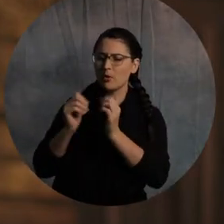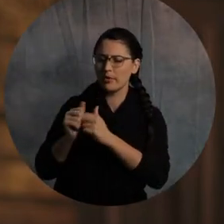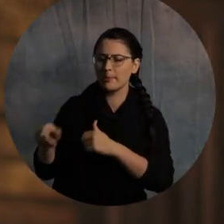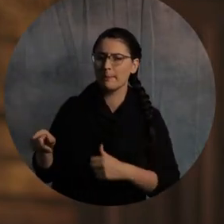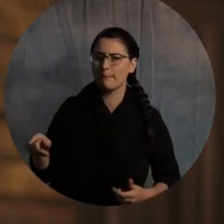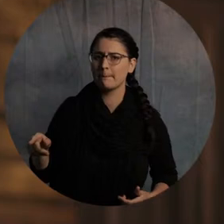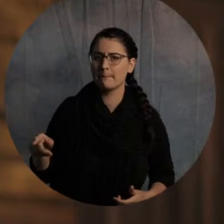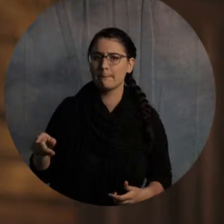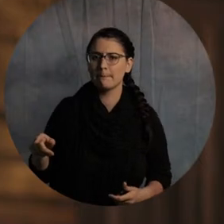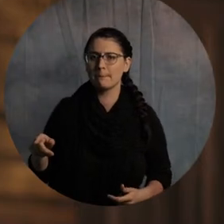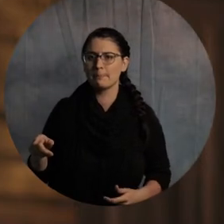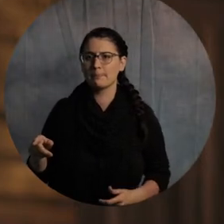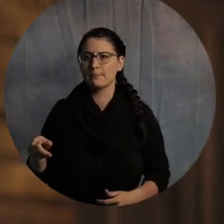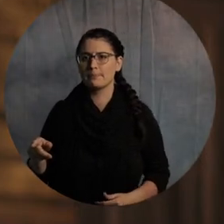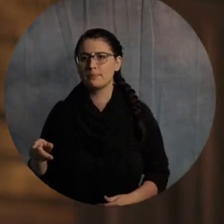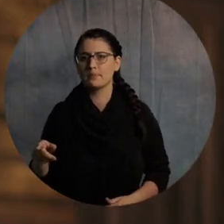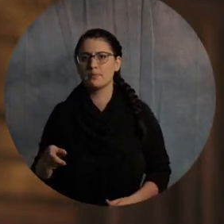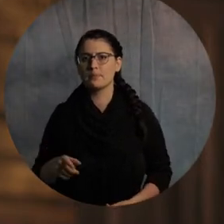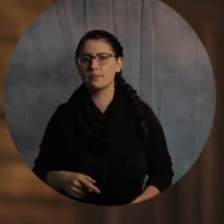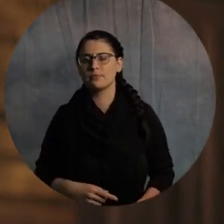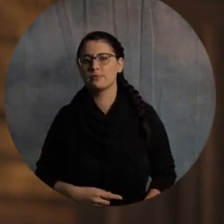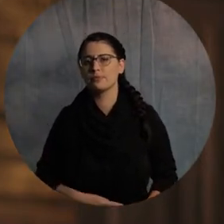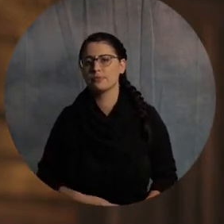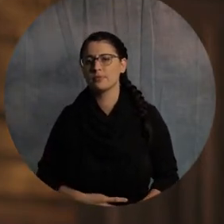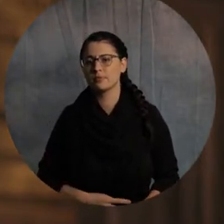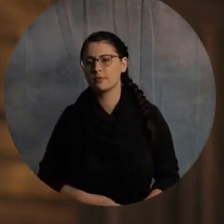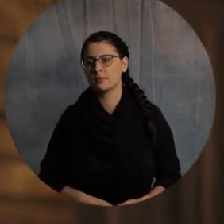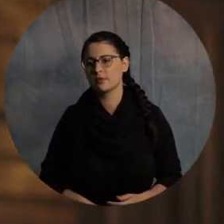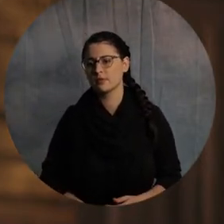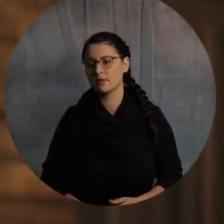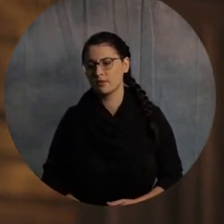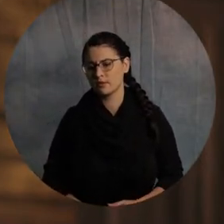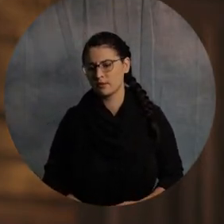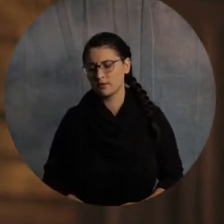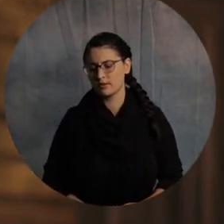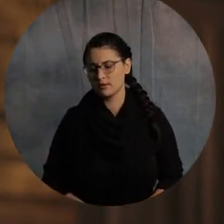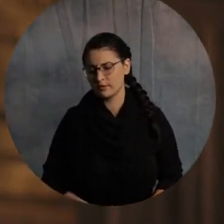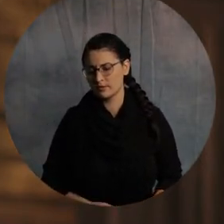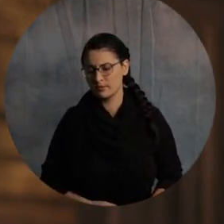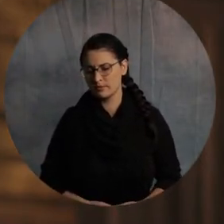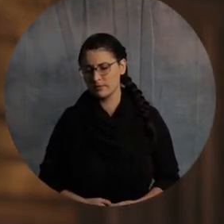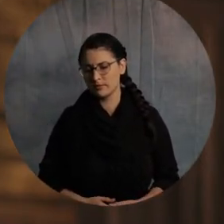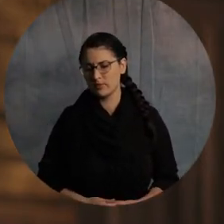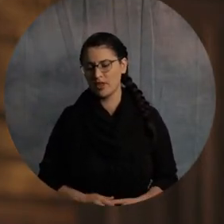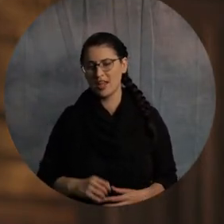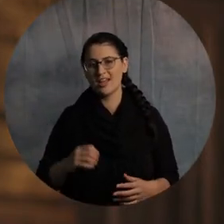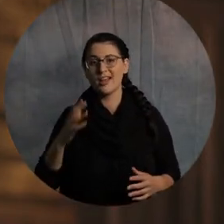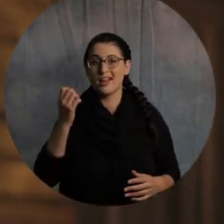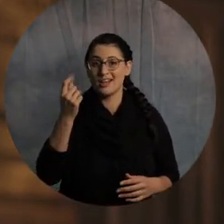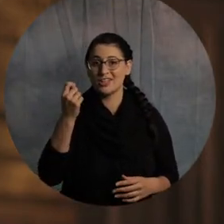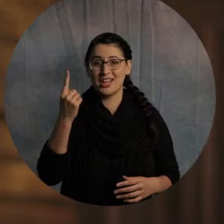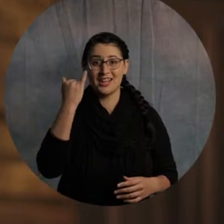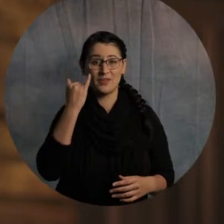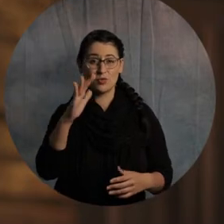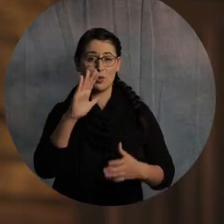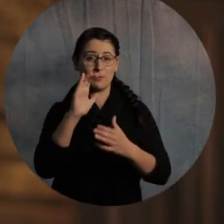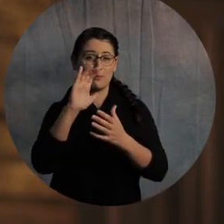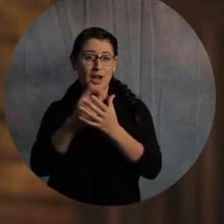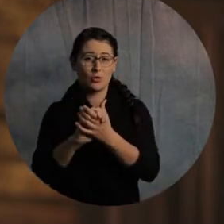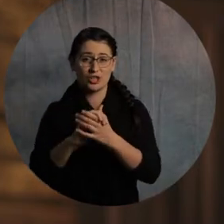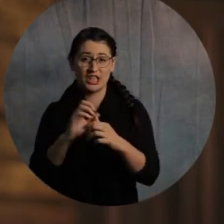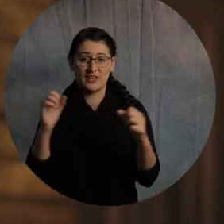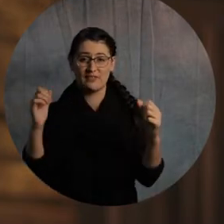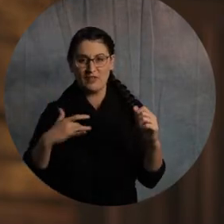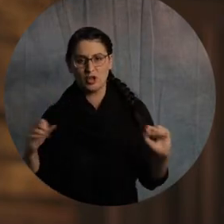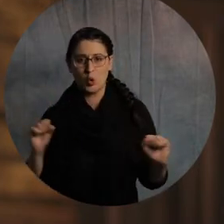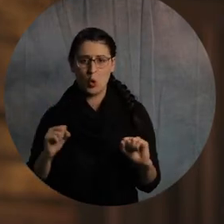And that's good advice for some of y'all who married. Maybe the reason why the marriage is cold physically is because it's cold spiritually. Watch what